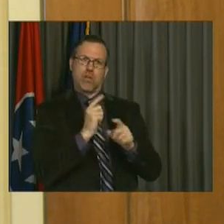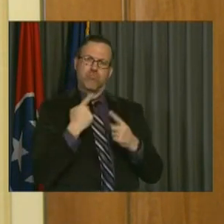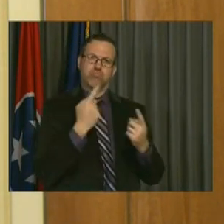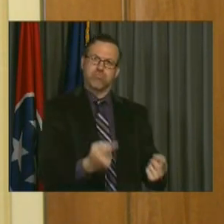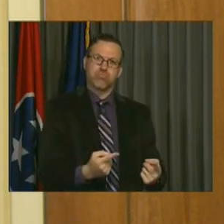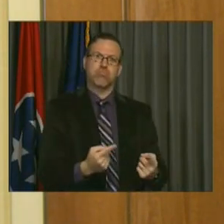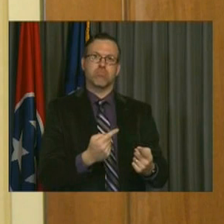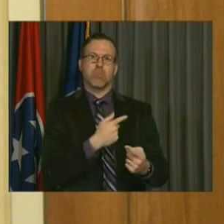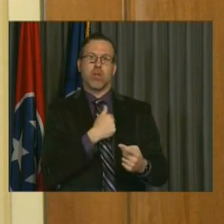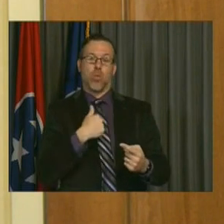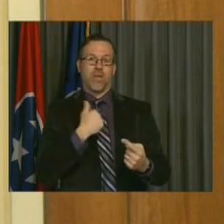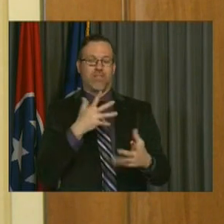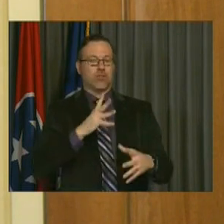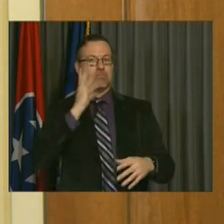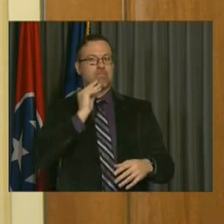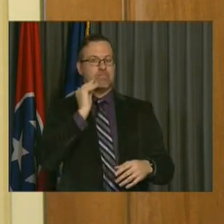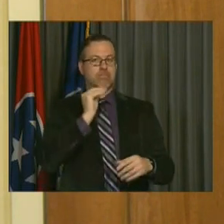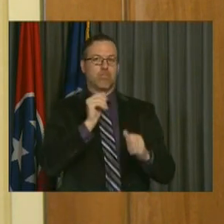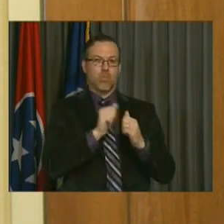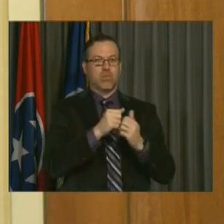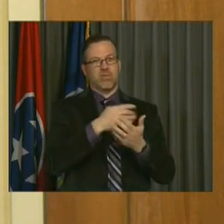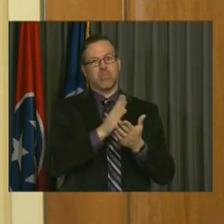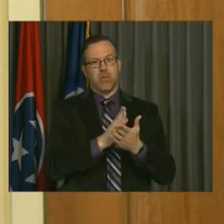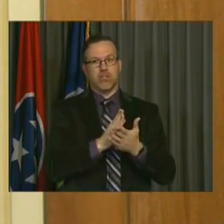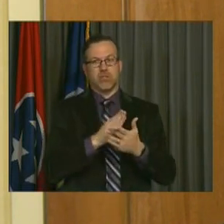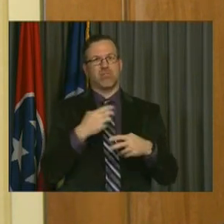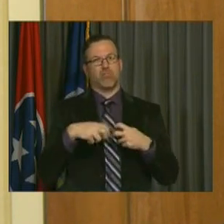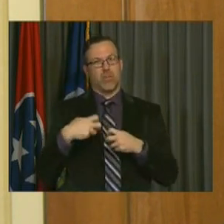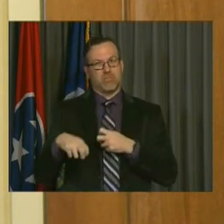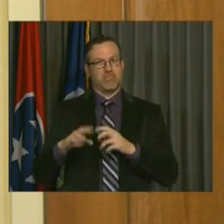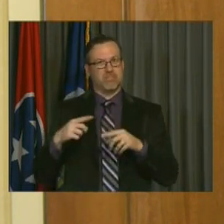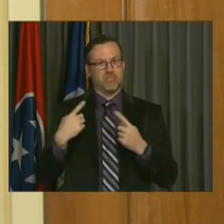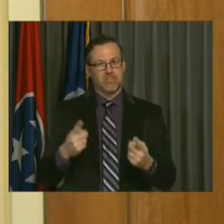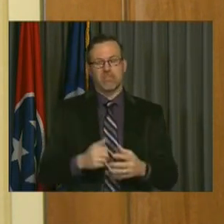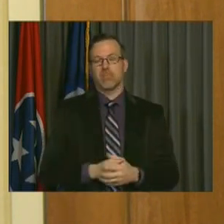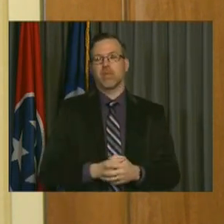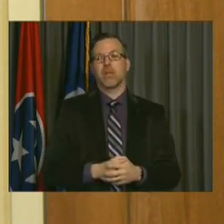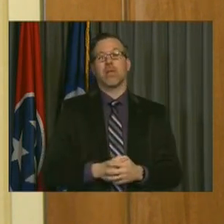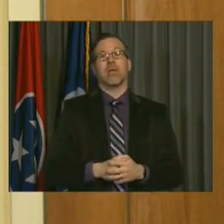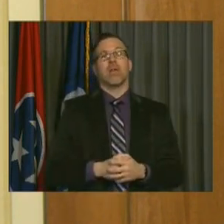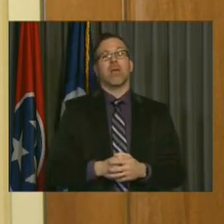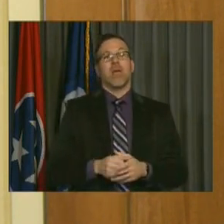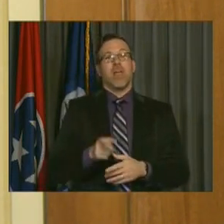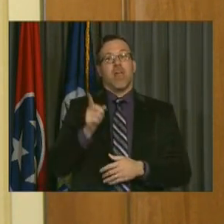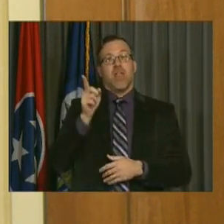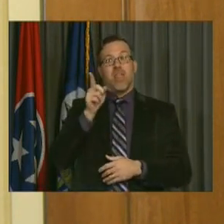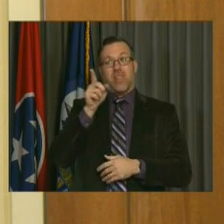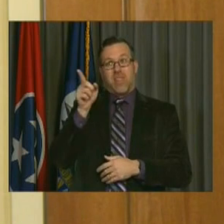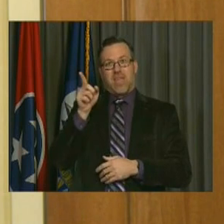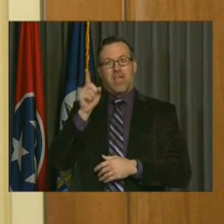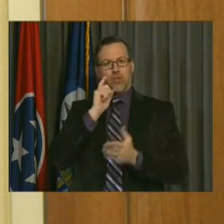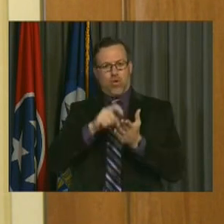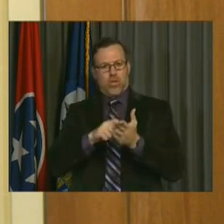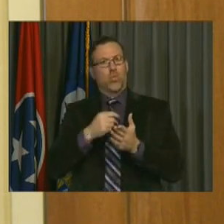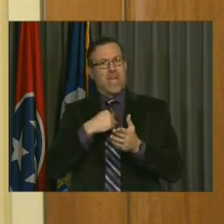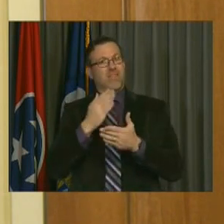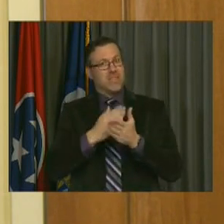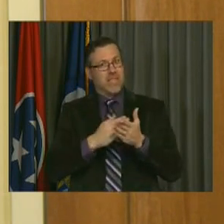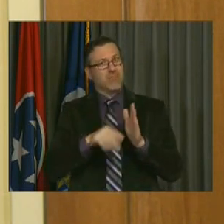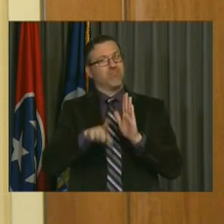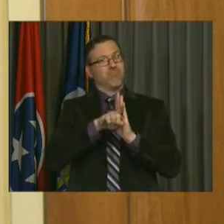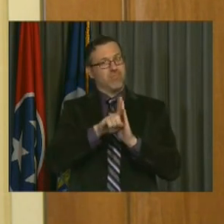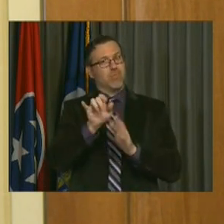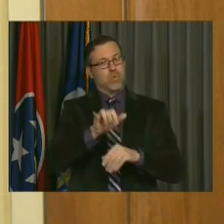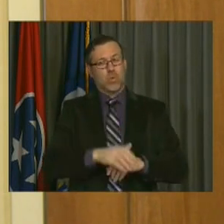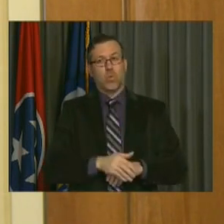as we deal with these budget issues. Among the credit challenges they issue in their, they mentioned in their report, are the